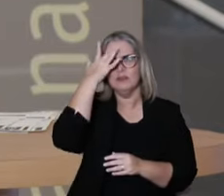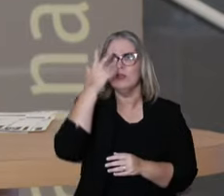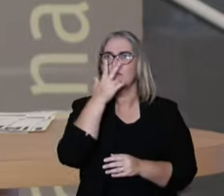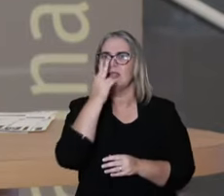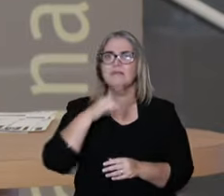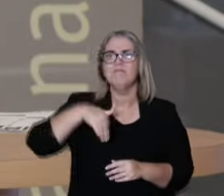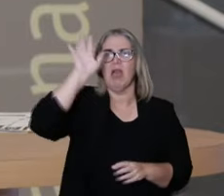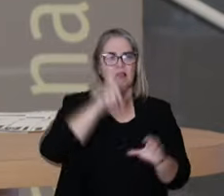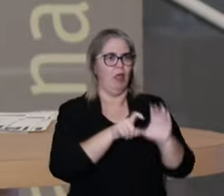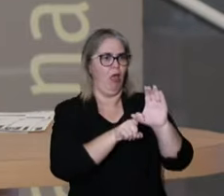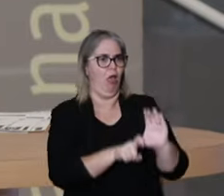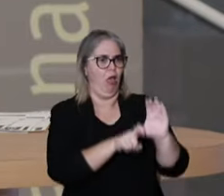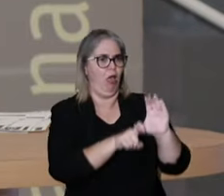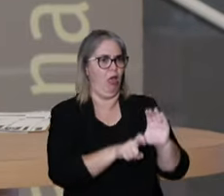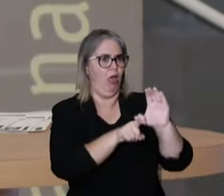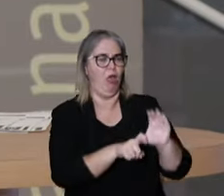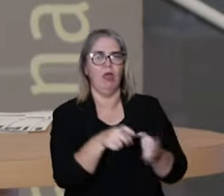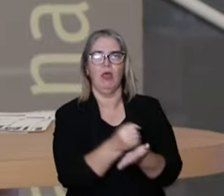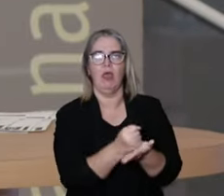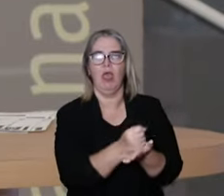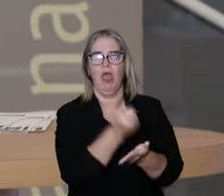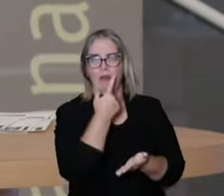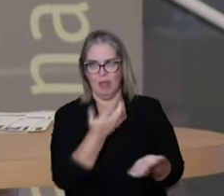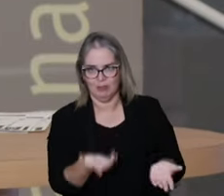medicines, excessive interventions.